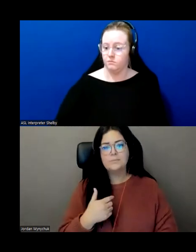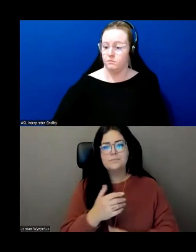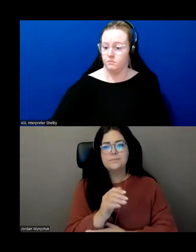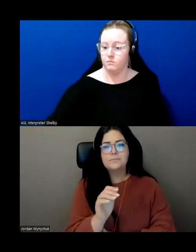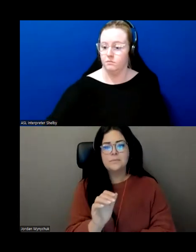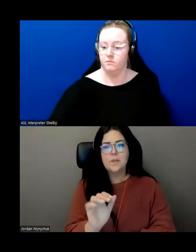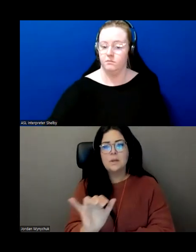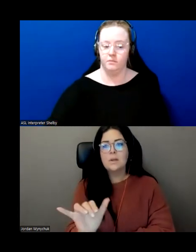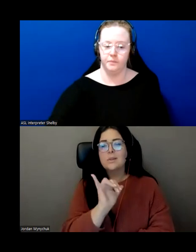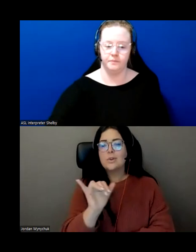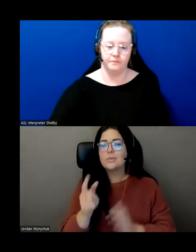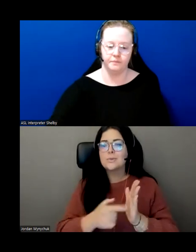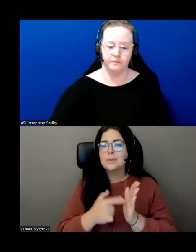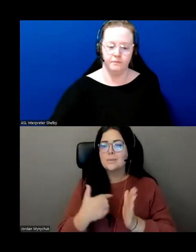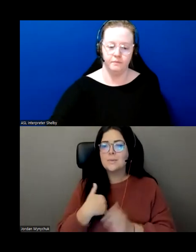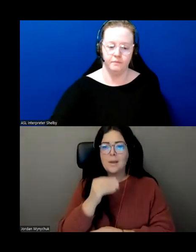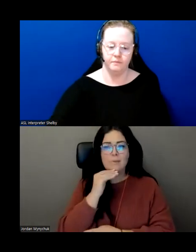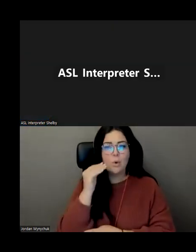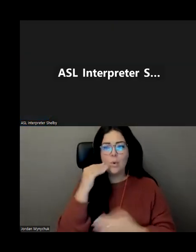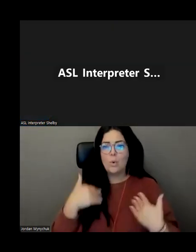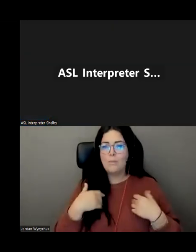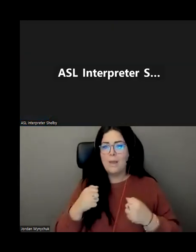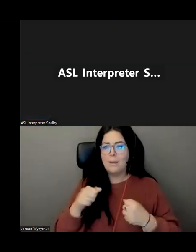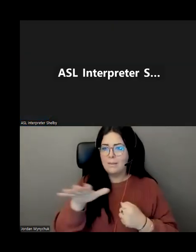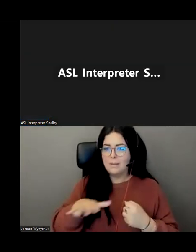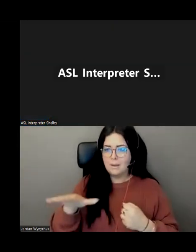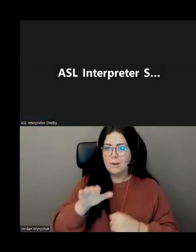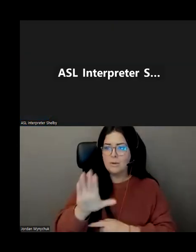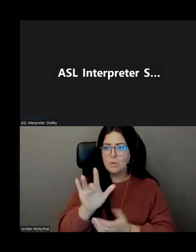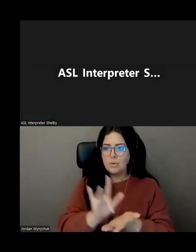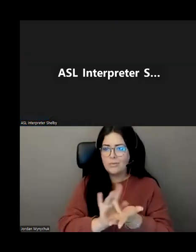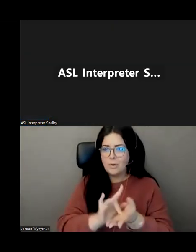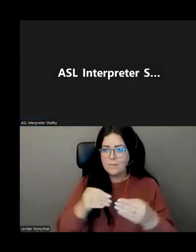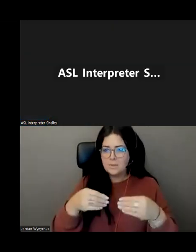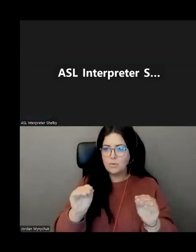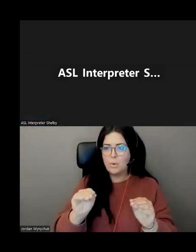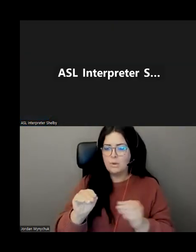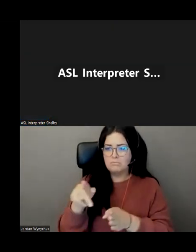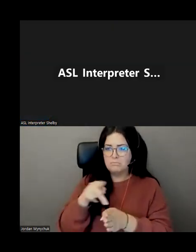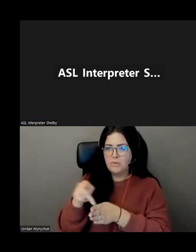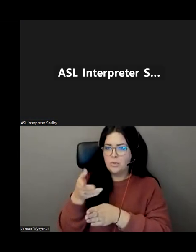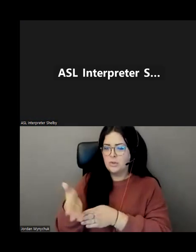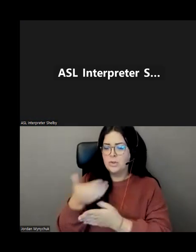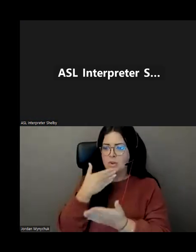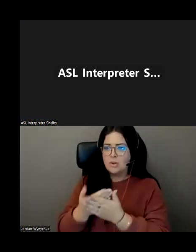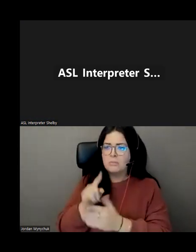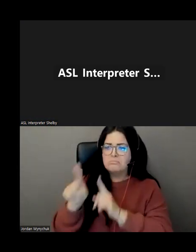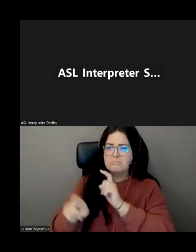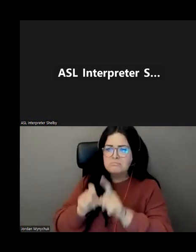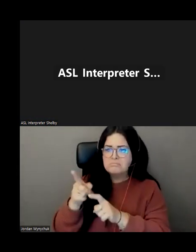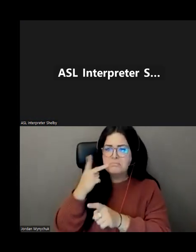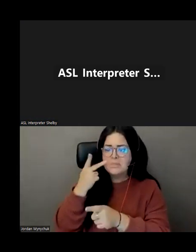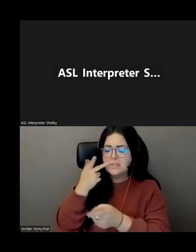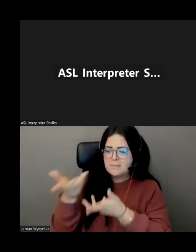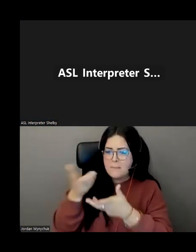sometimes a home health section uh in your pharmacies and the professionals there are great uh resources to kind of